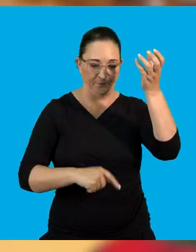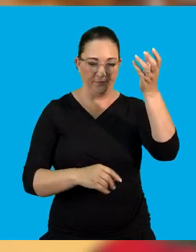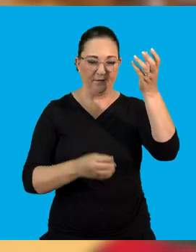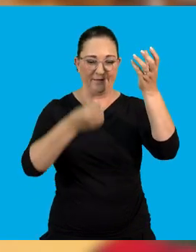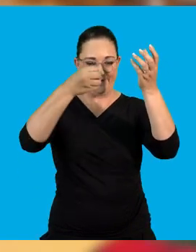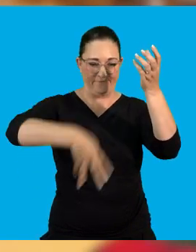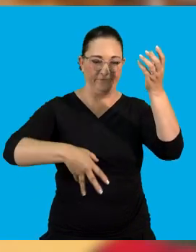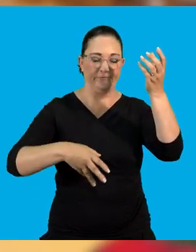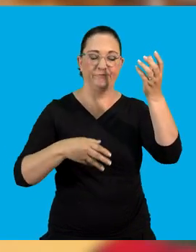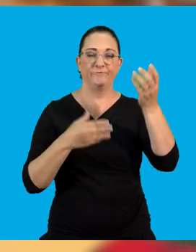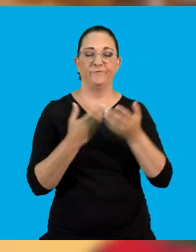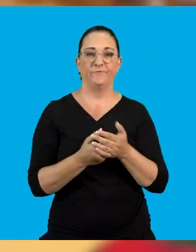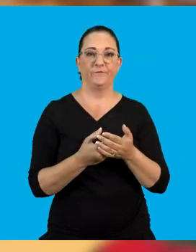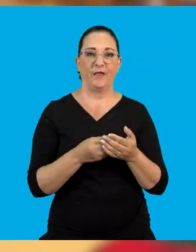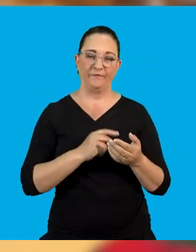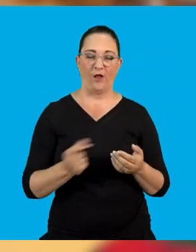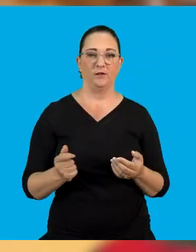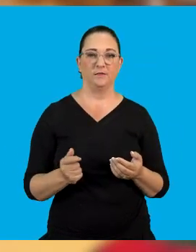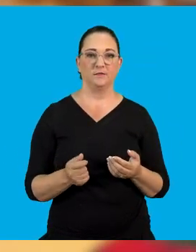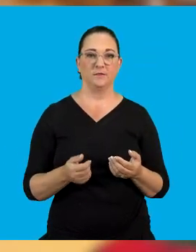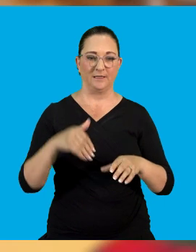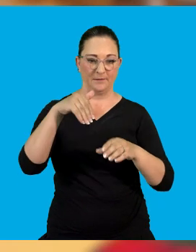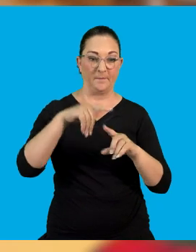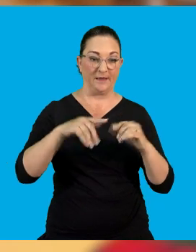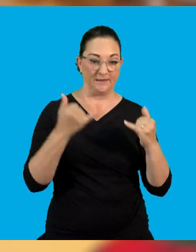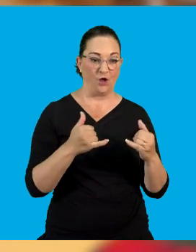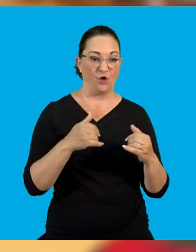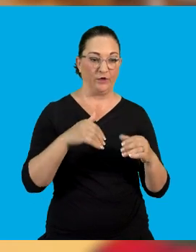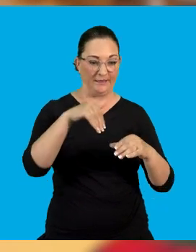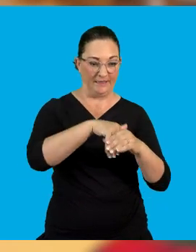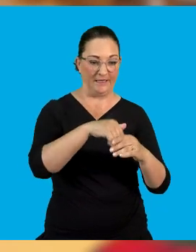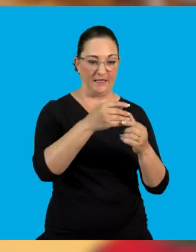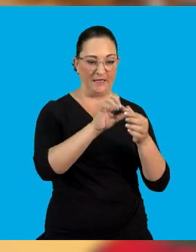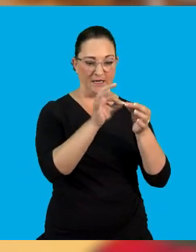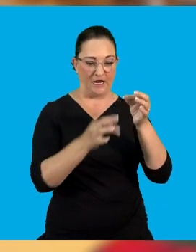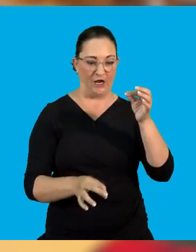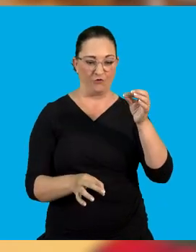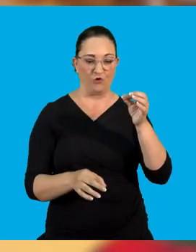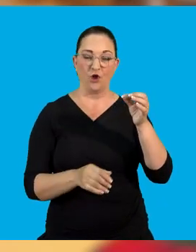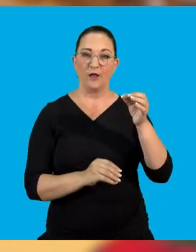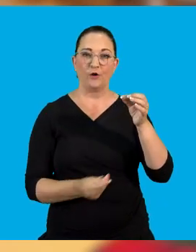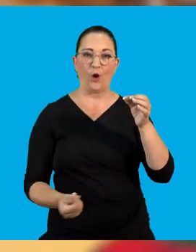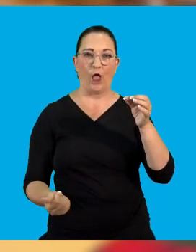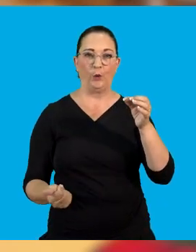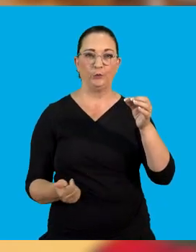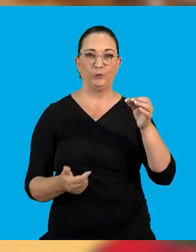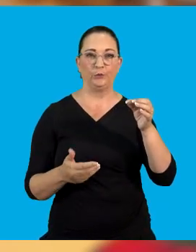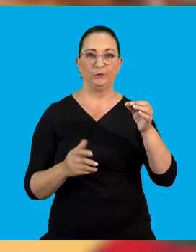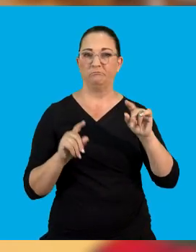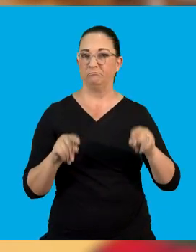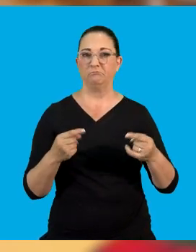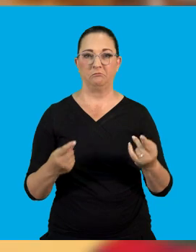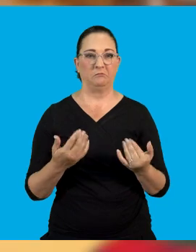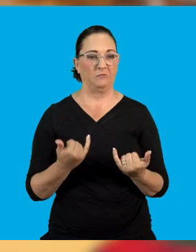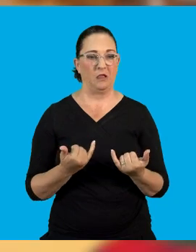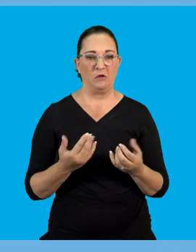they travel along the conductor and enter the ground. And then when they enter the ground, it doesn't cause any much